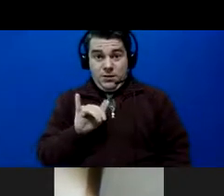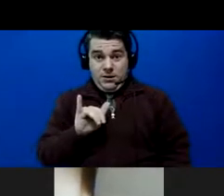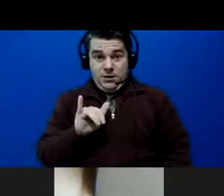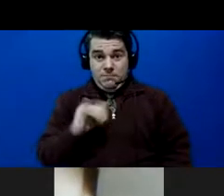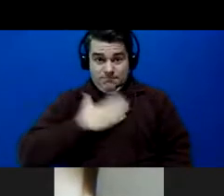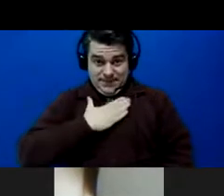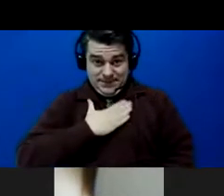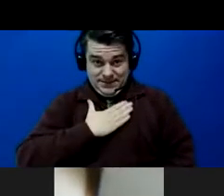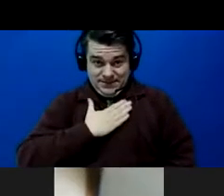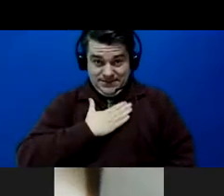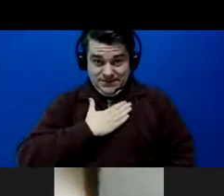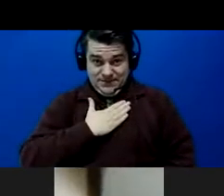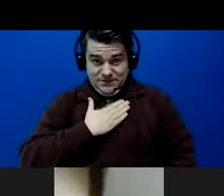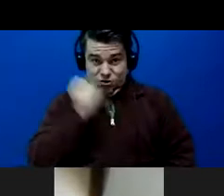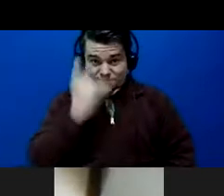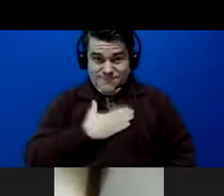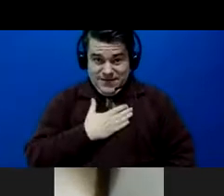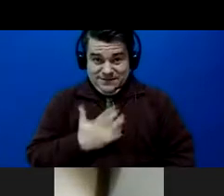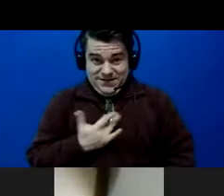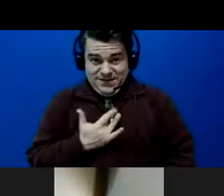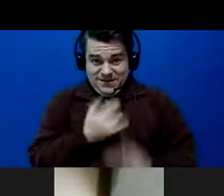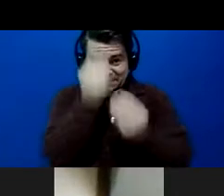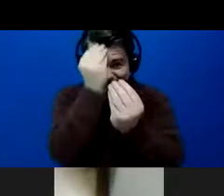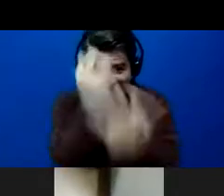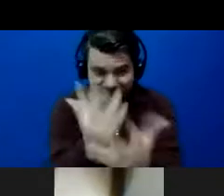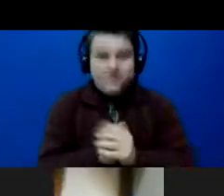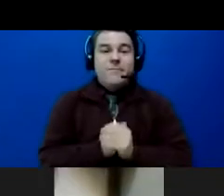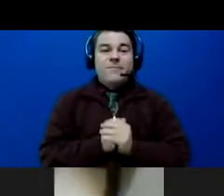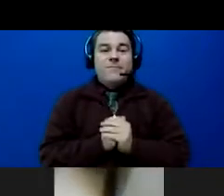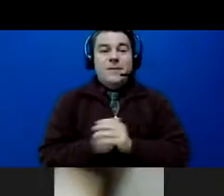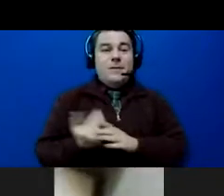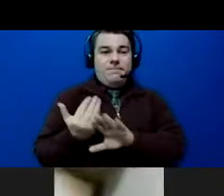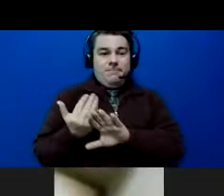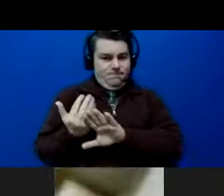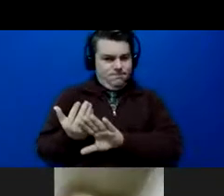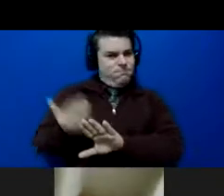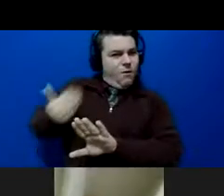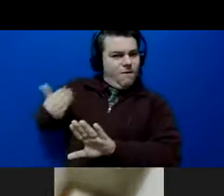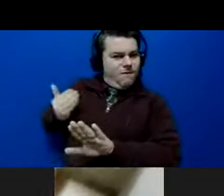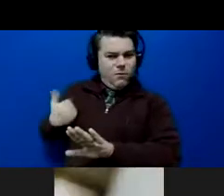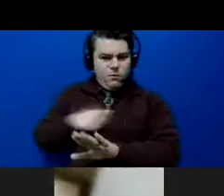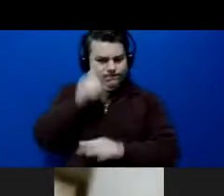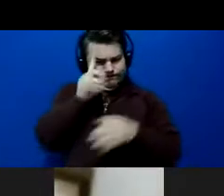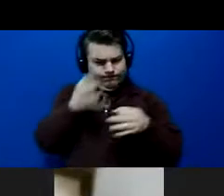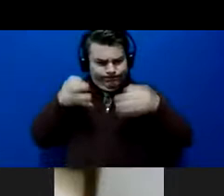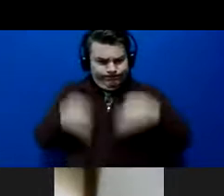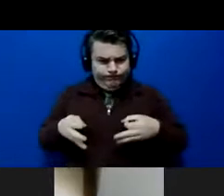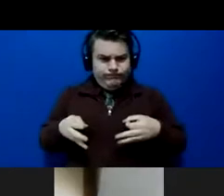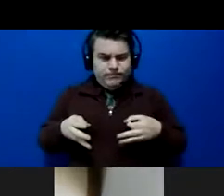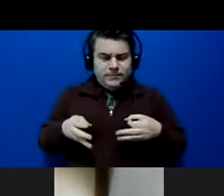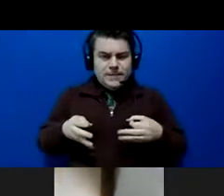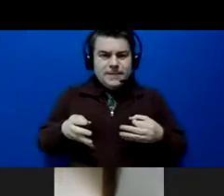understanding, my feeling. Okay. When we first started this, when we first made the decision to